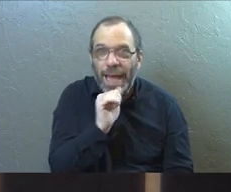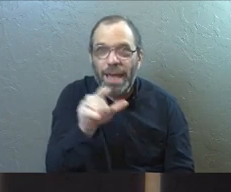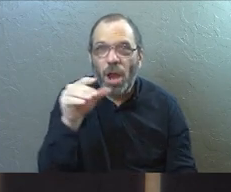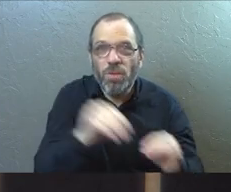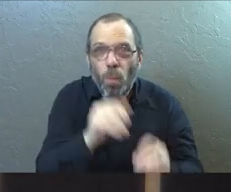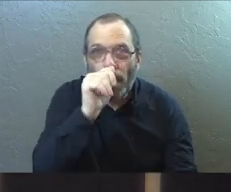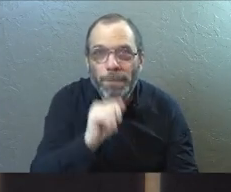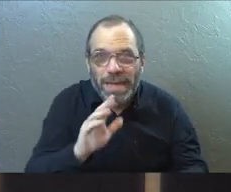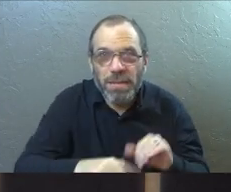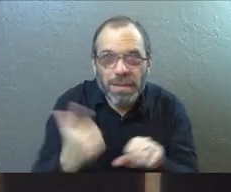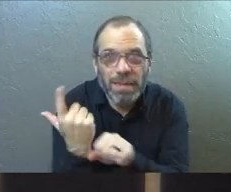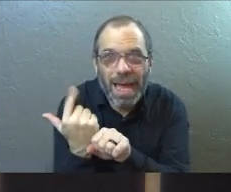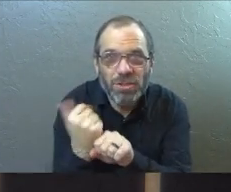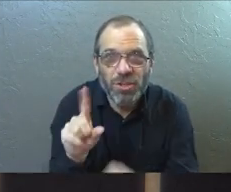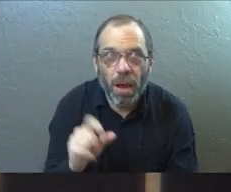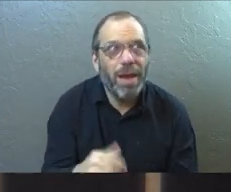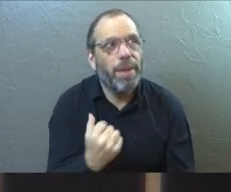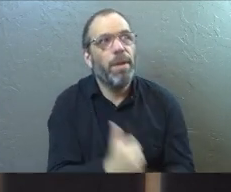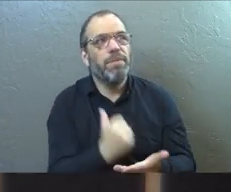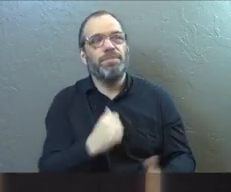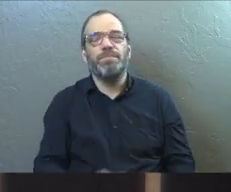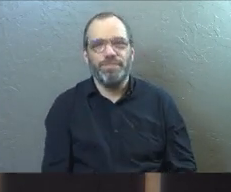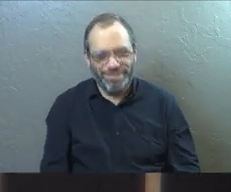patient today than you were a year ago? Amen.